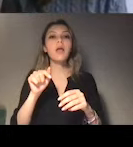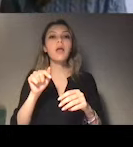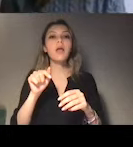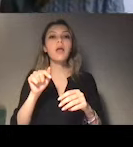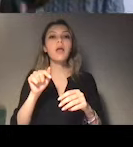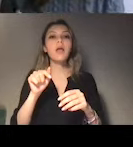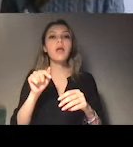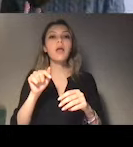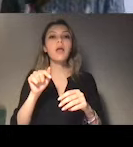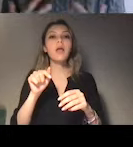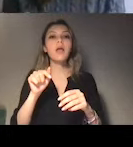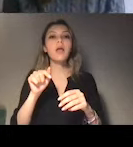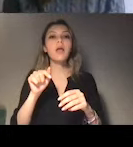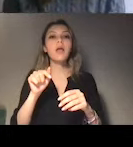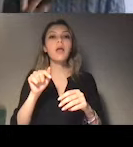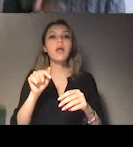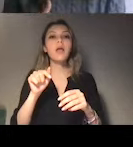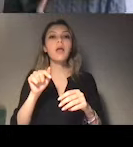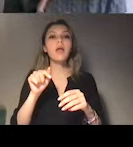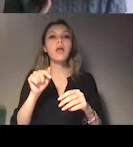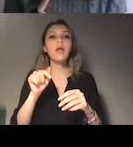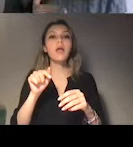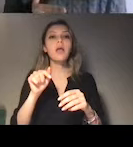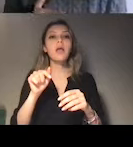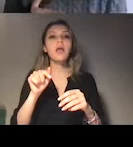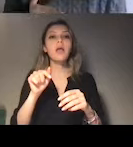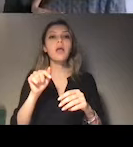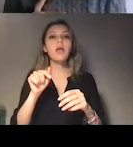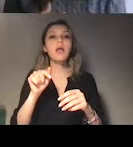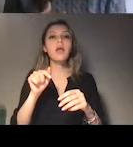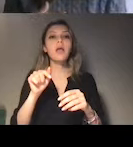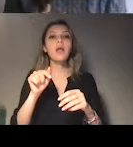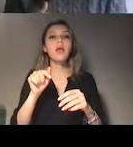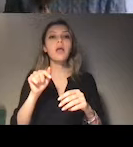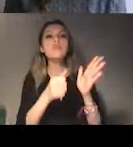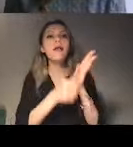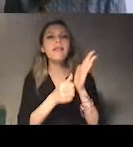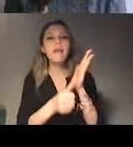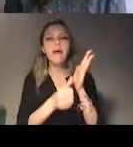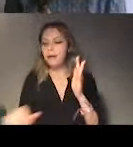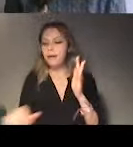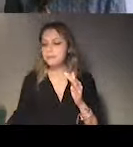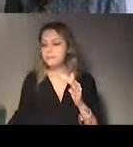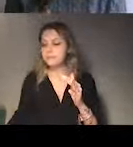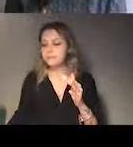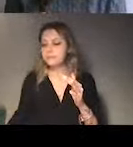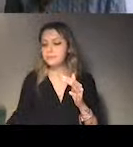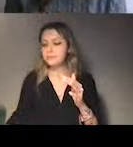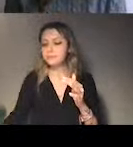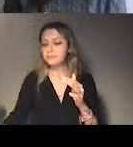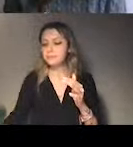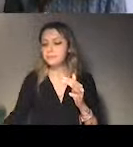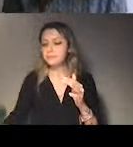After a couple of months, there is another date that happened in, that is in July 2020, it's called the adoption